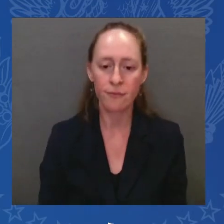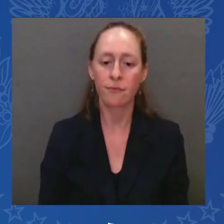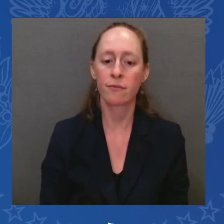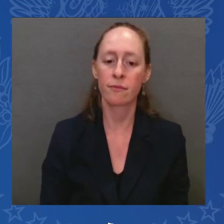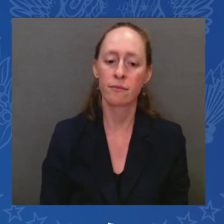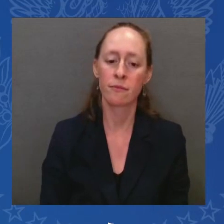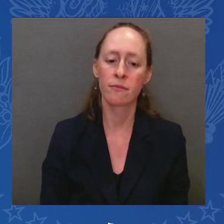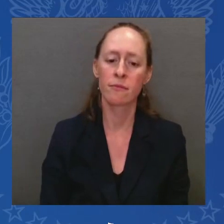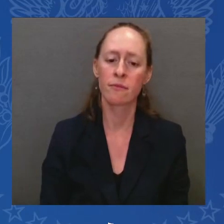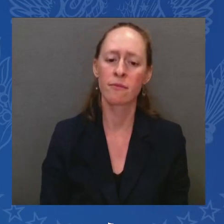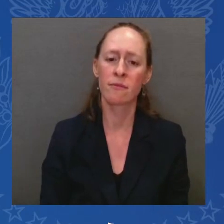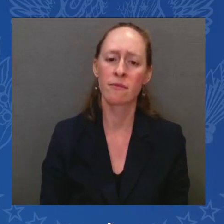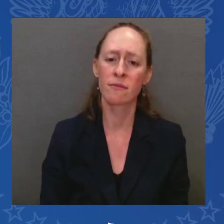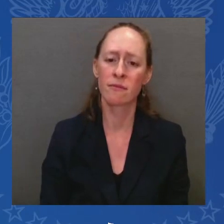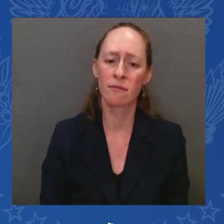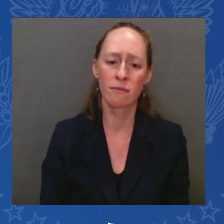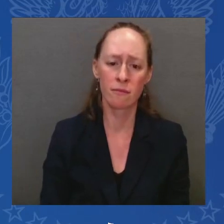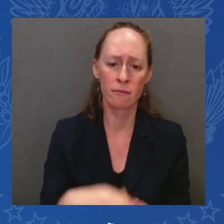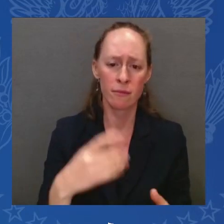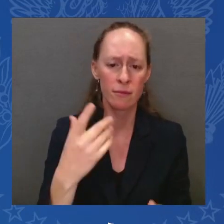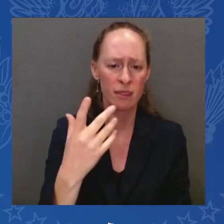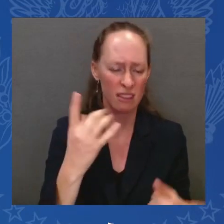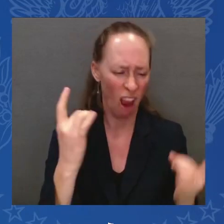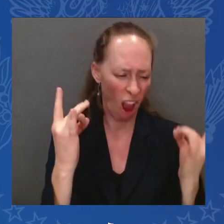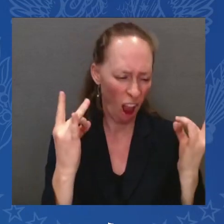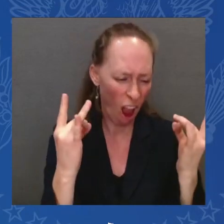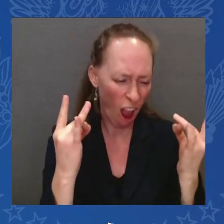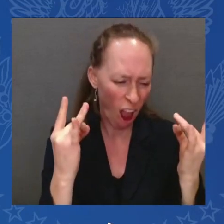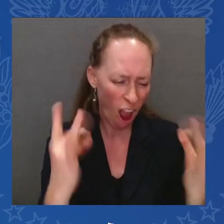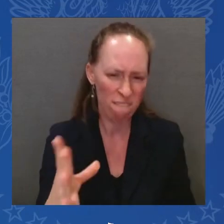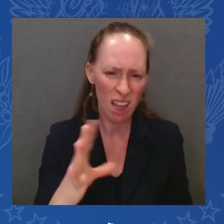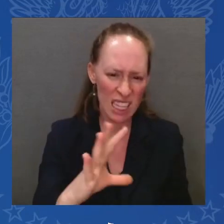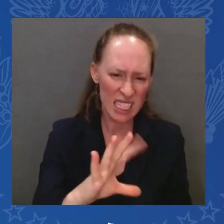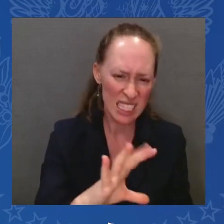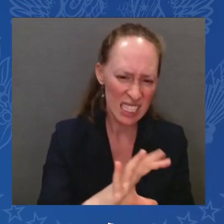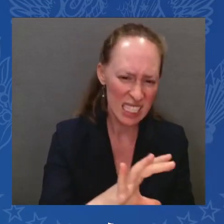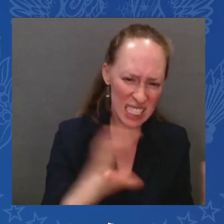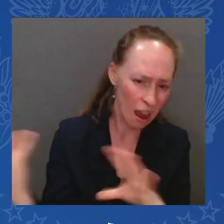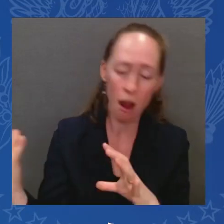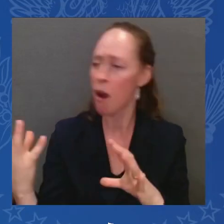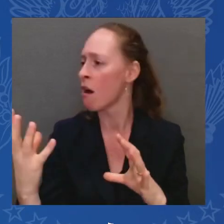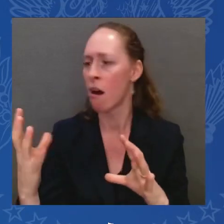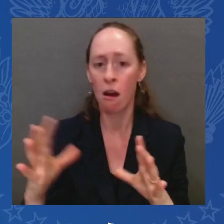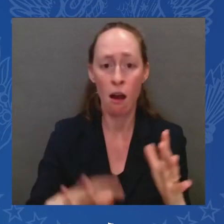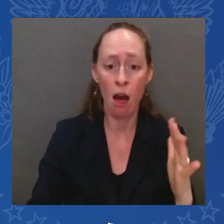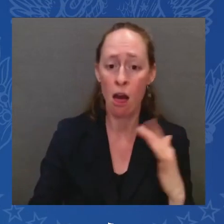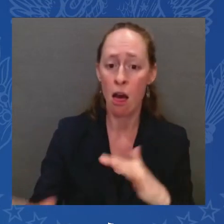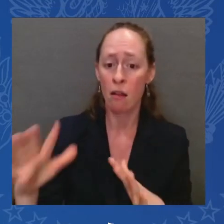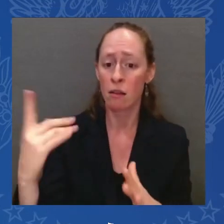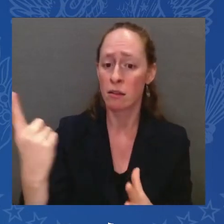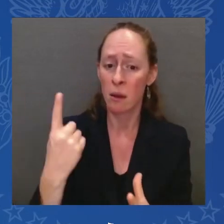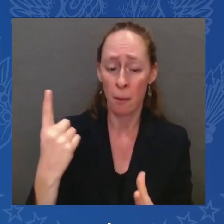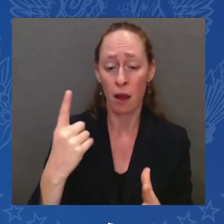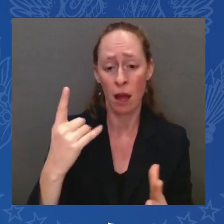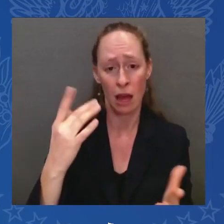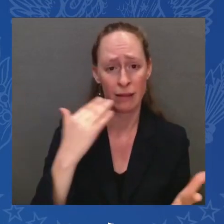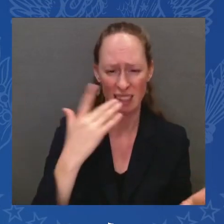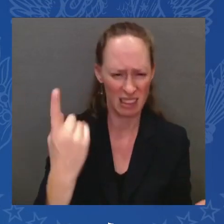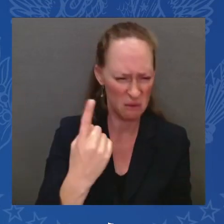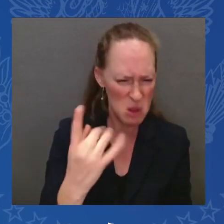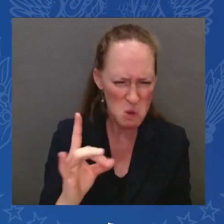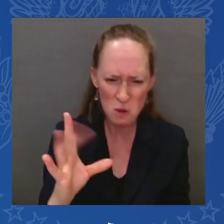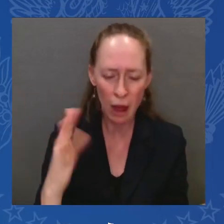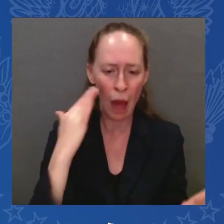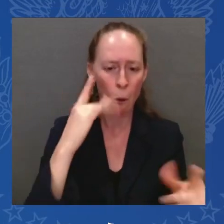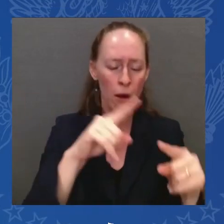attempt, you know, it varies in degrees. I'm not saying I know the same, but I just,